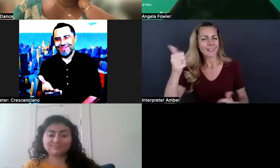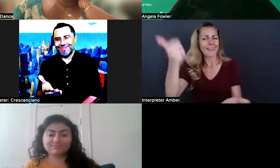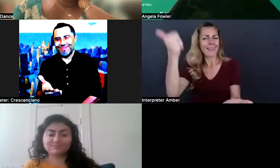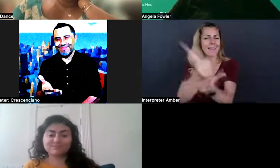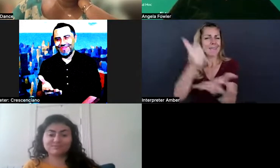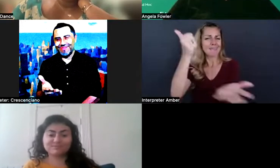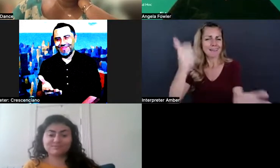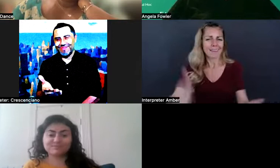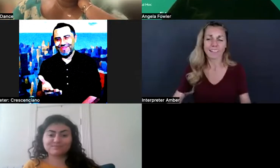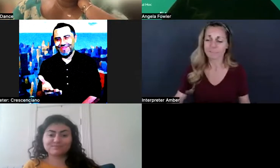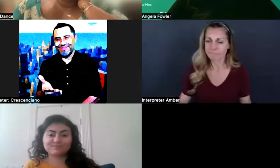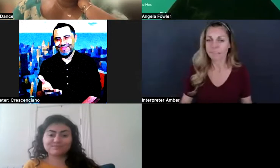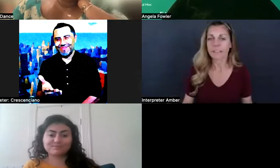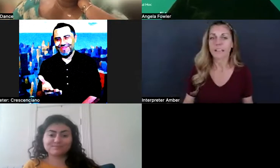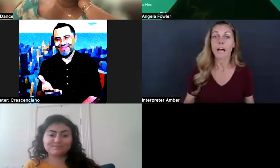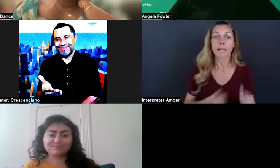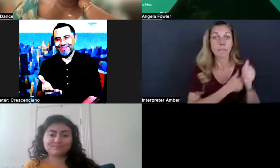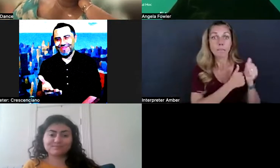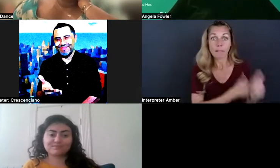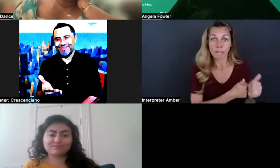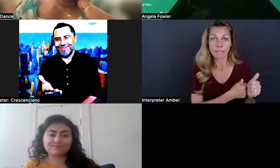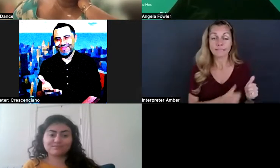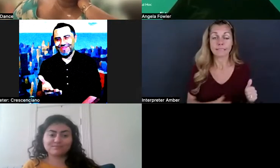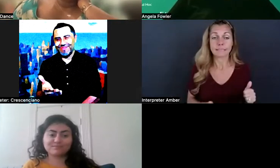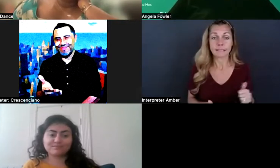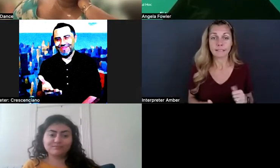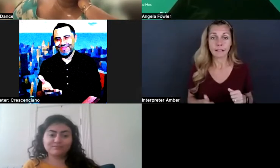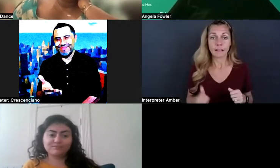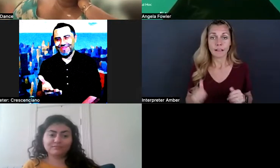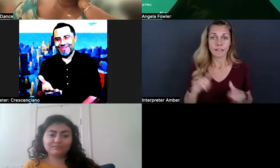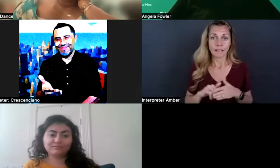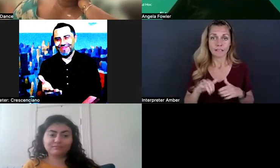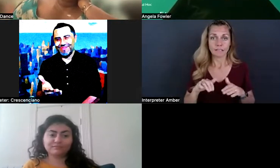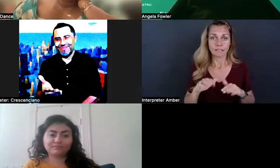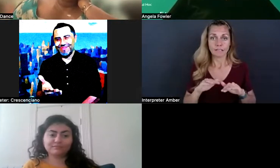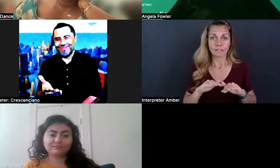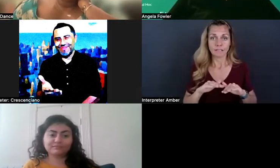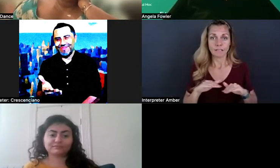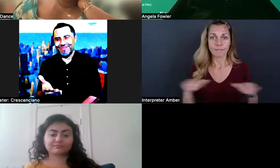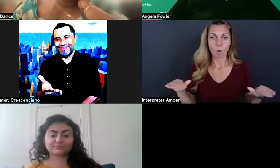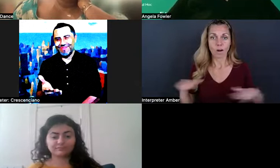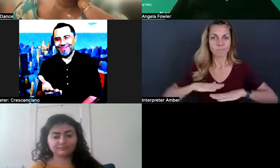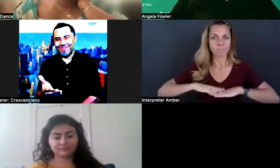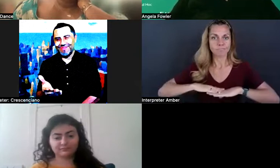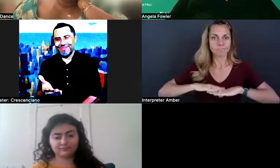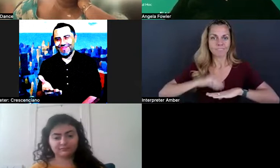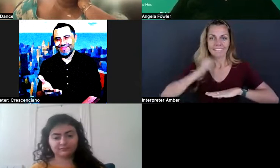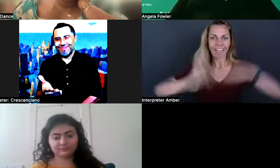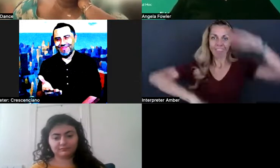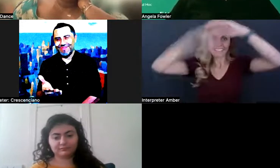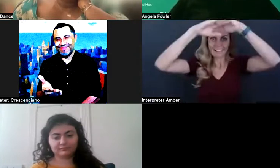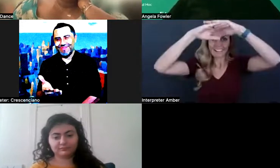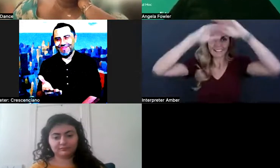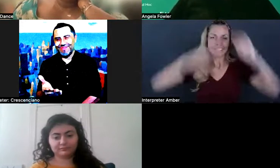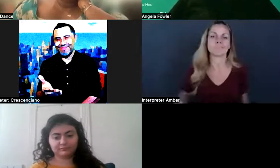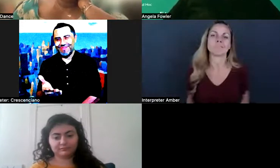Compliance is the, the floor, not the ceiling. And those two things are very different.